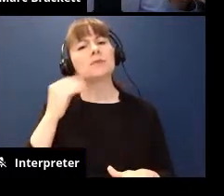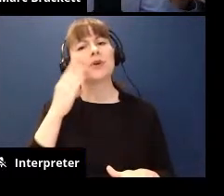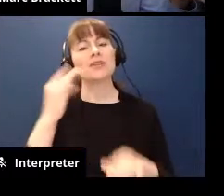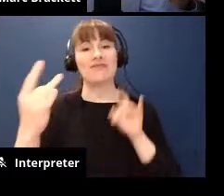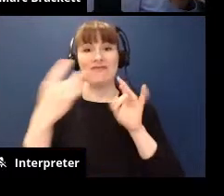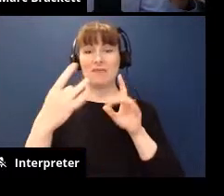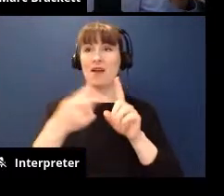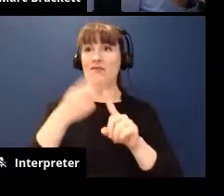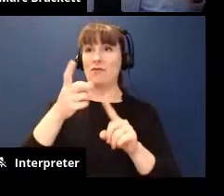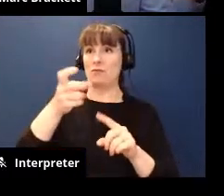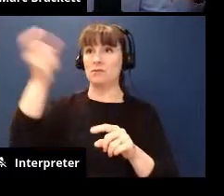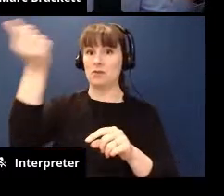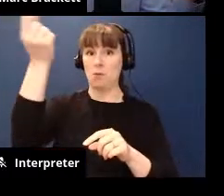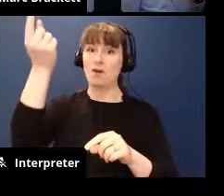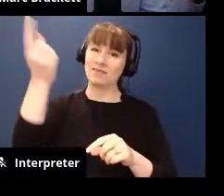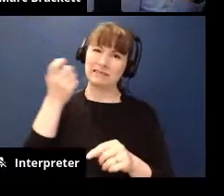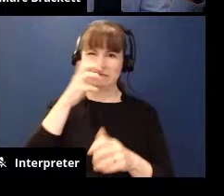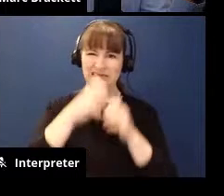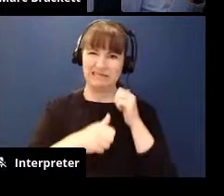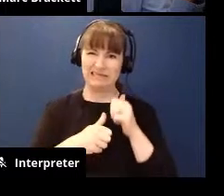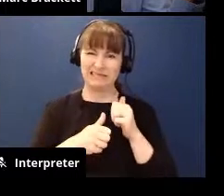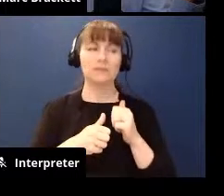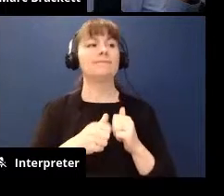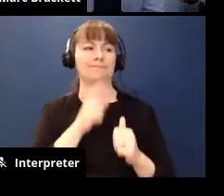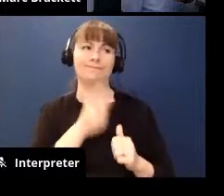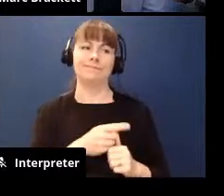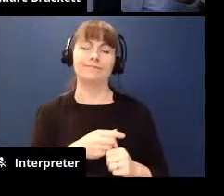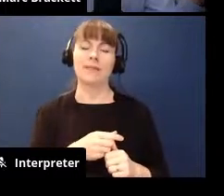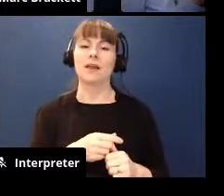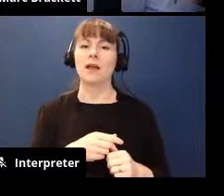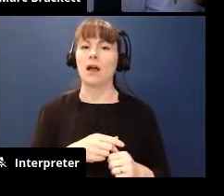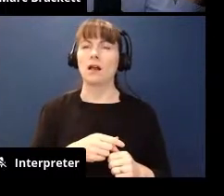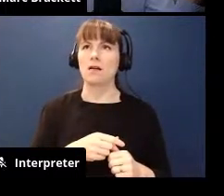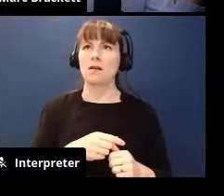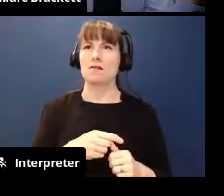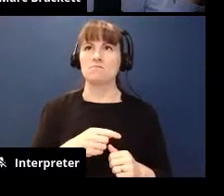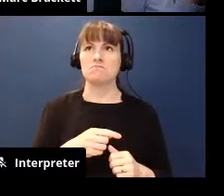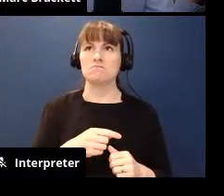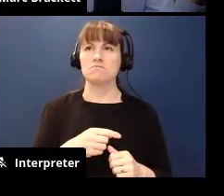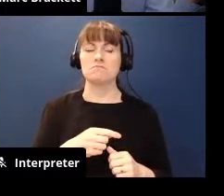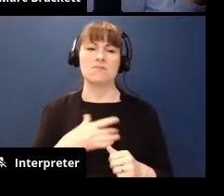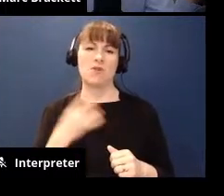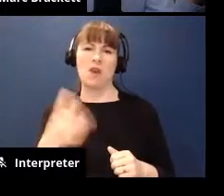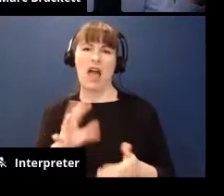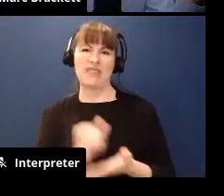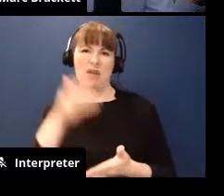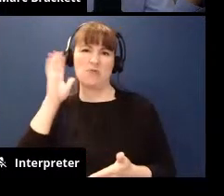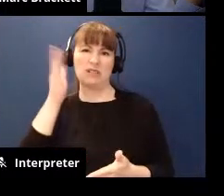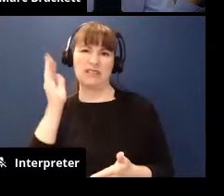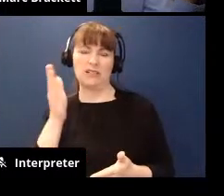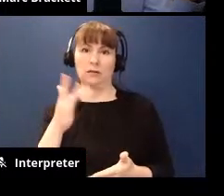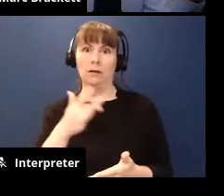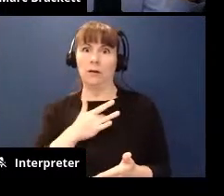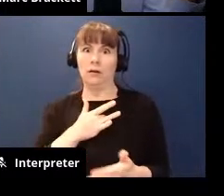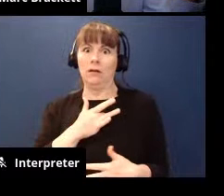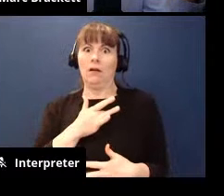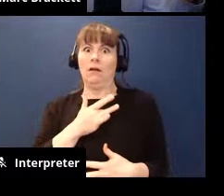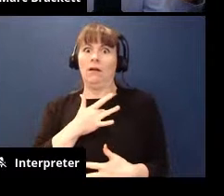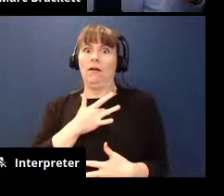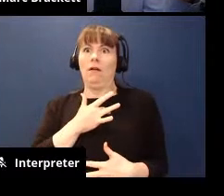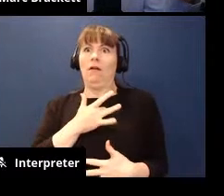sure sure yeah and it's like you know i don't like that presentation i'm like uh you know